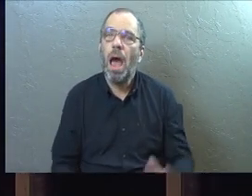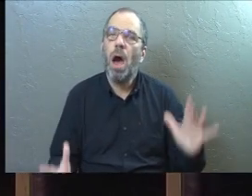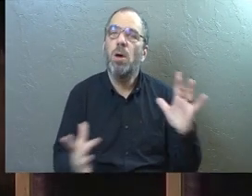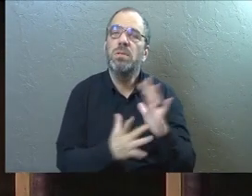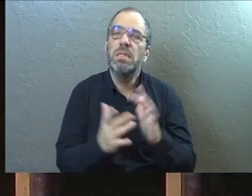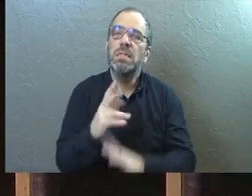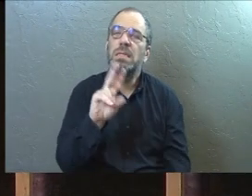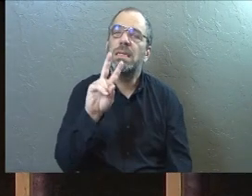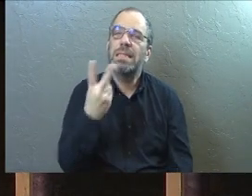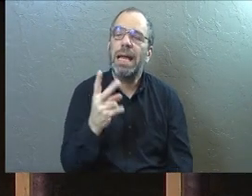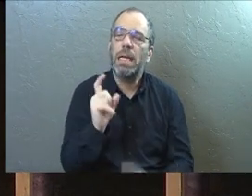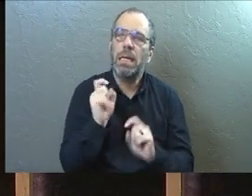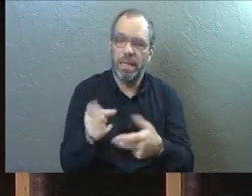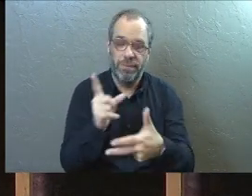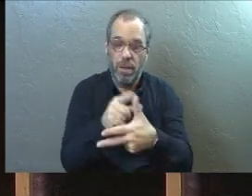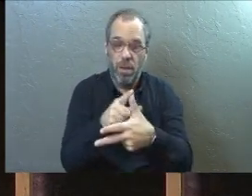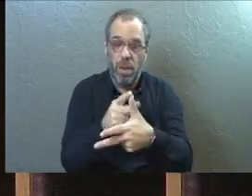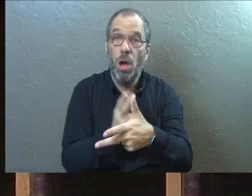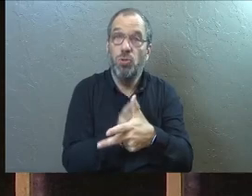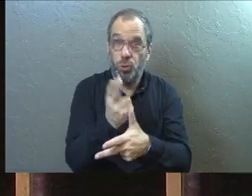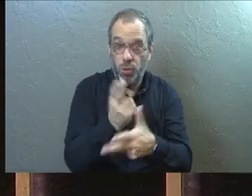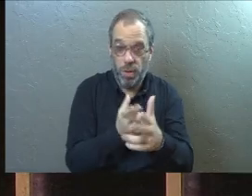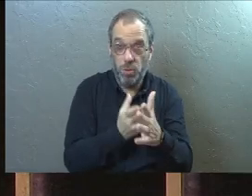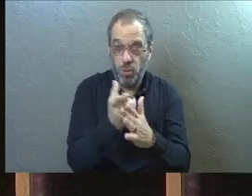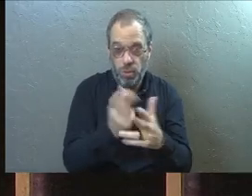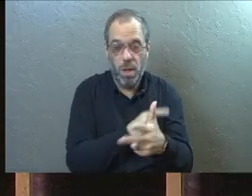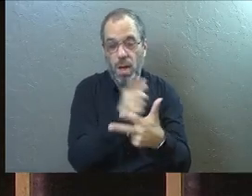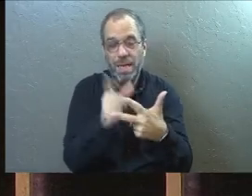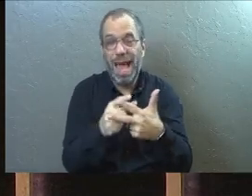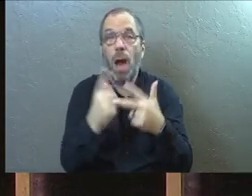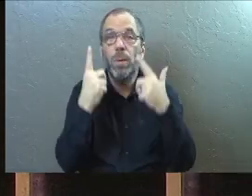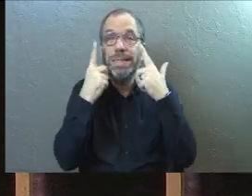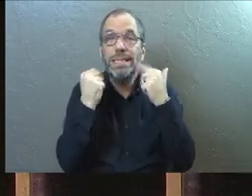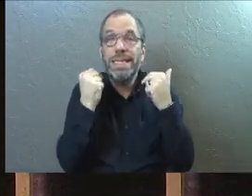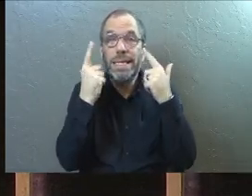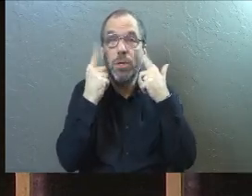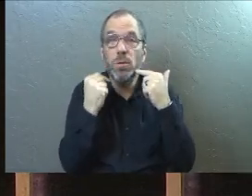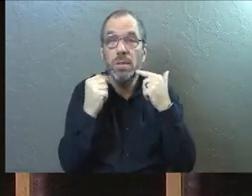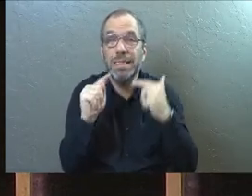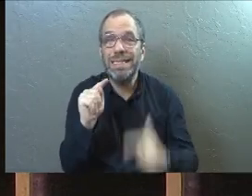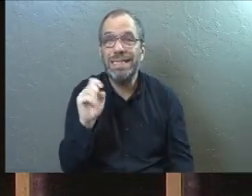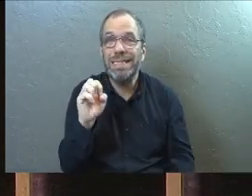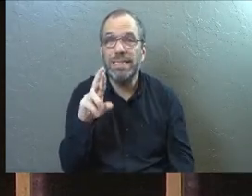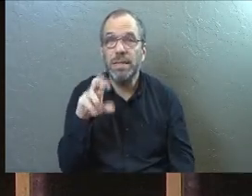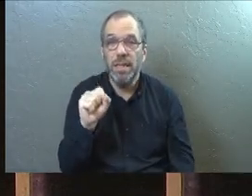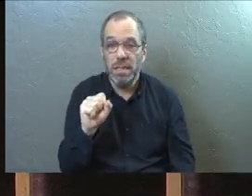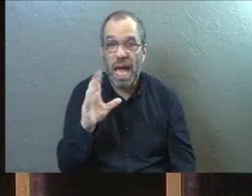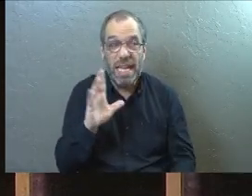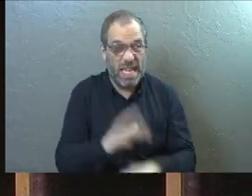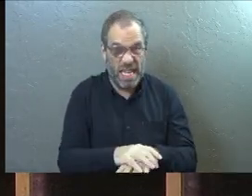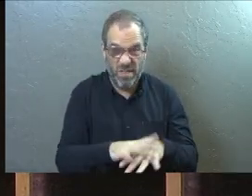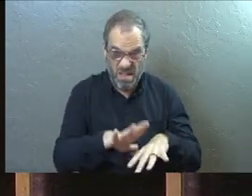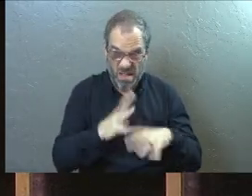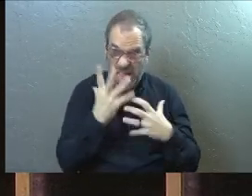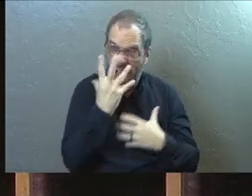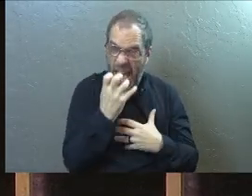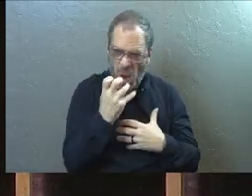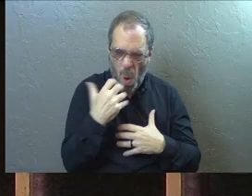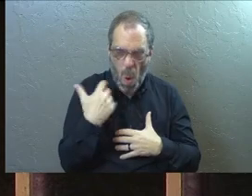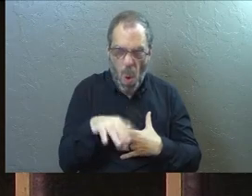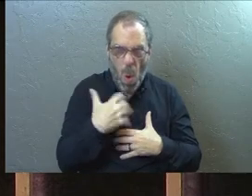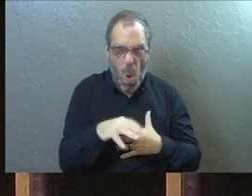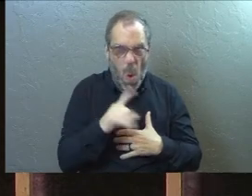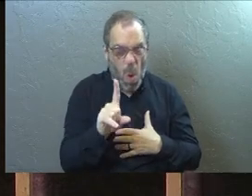Jesus's second gift. So he gave truth and now he gives tears. He gives his emotion. Even the anger that's there is very